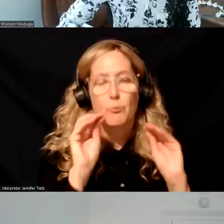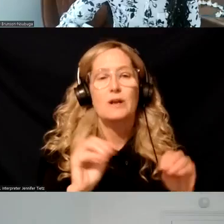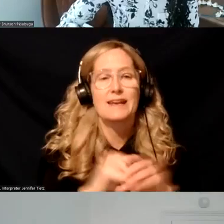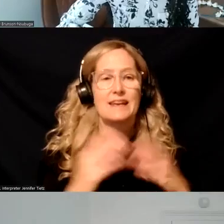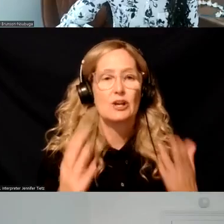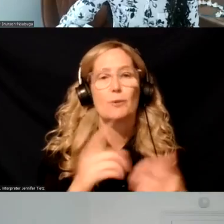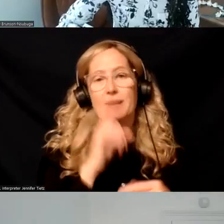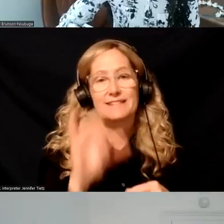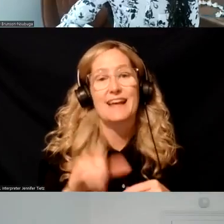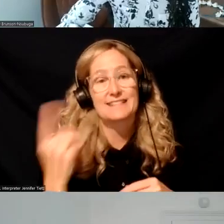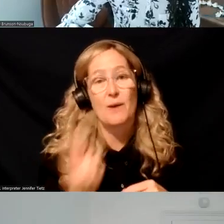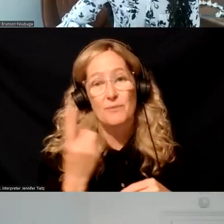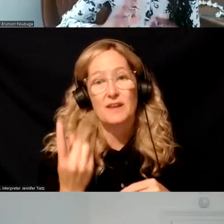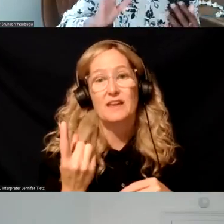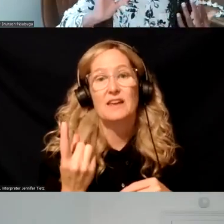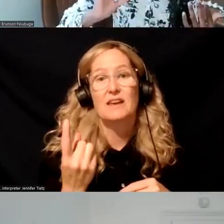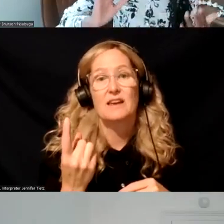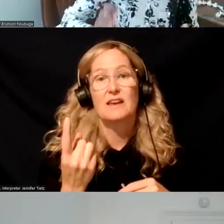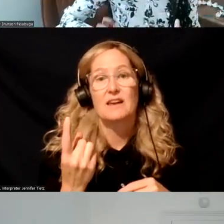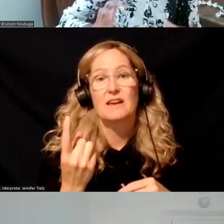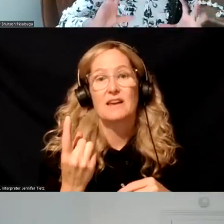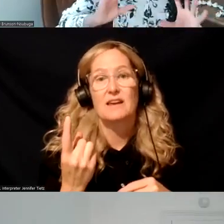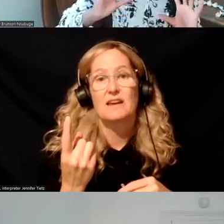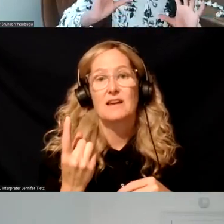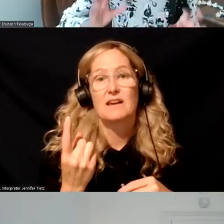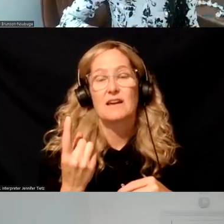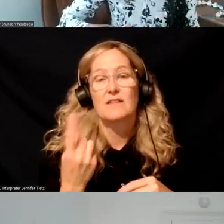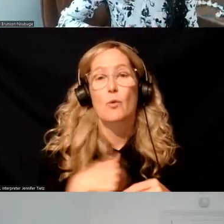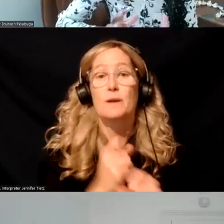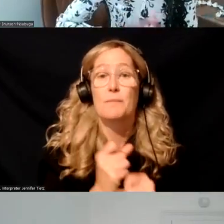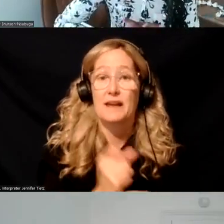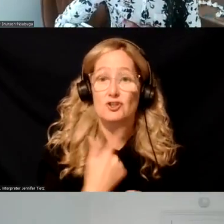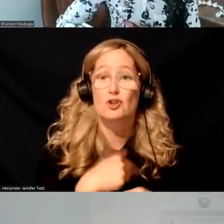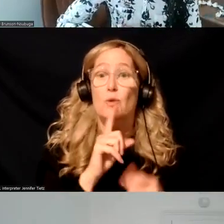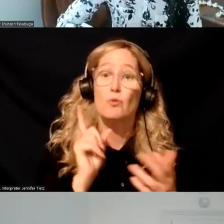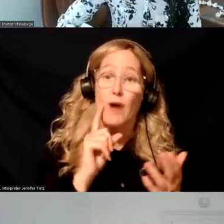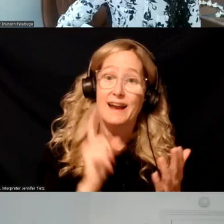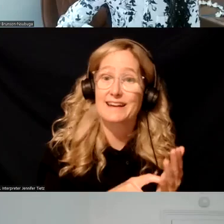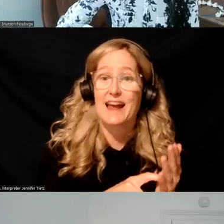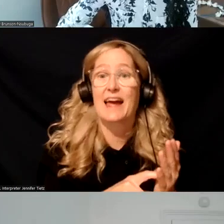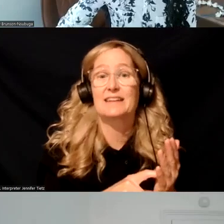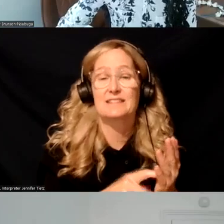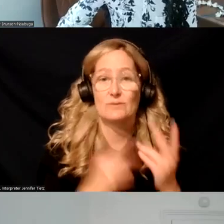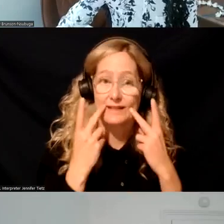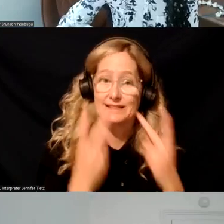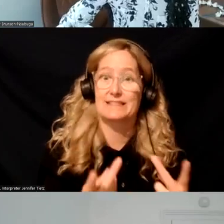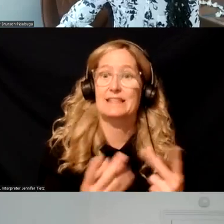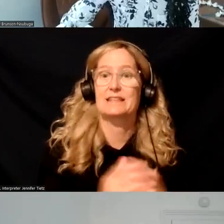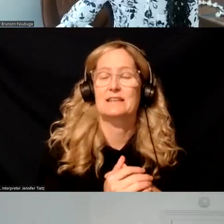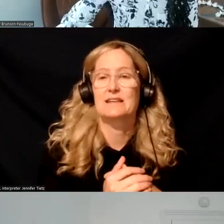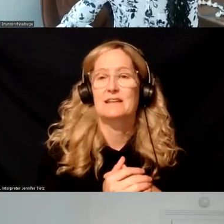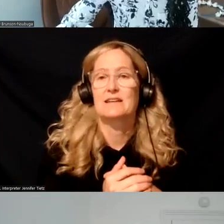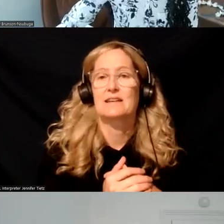that we, um, we make sure that we recognize at our eye. Um, so